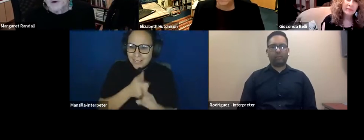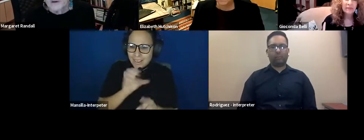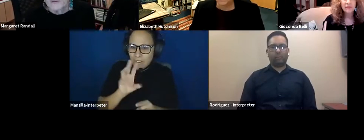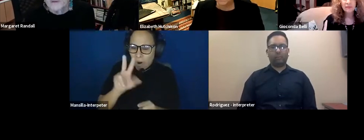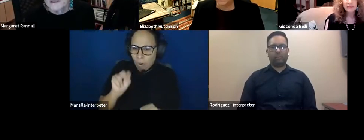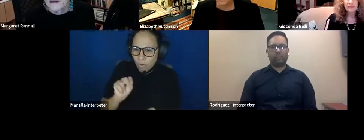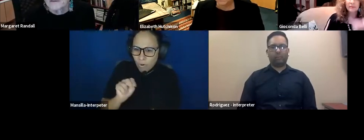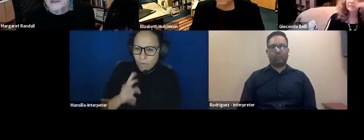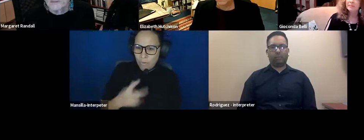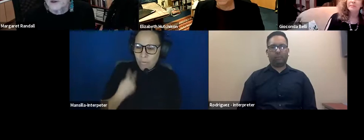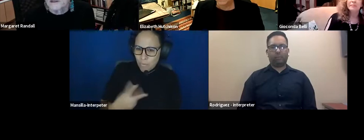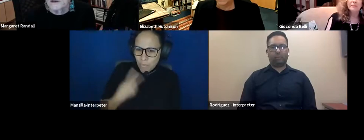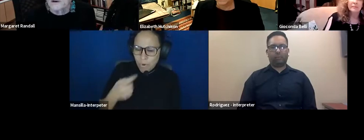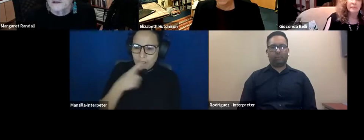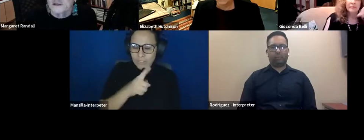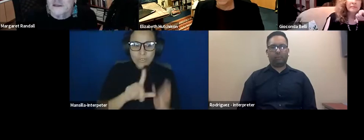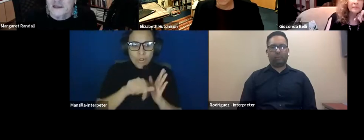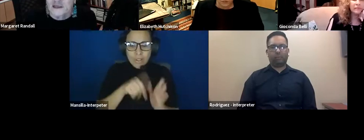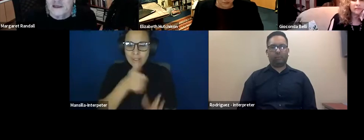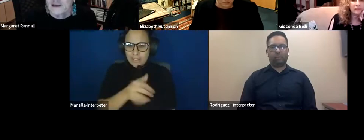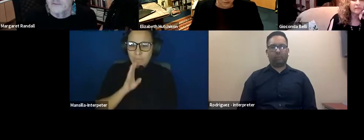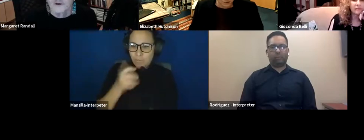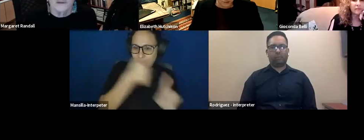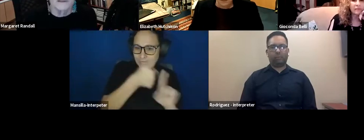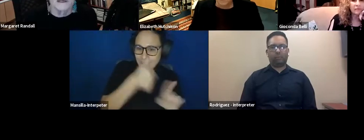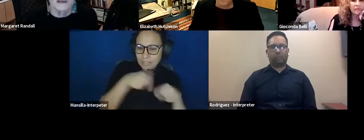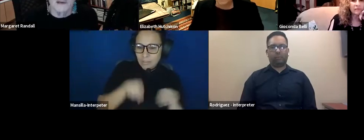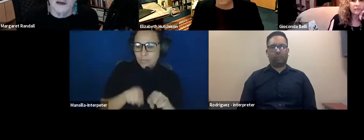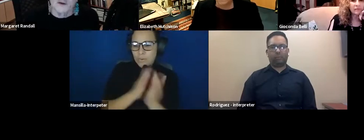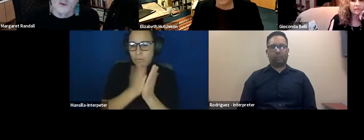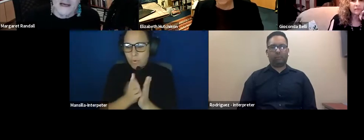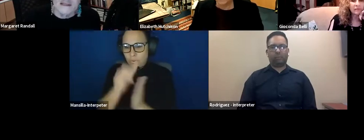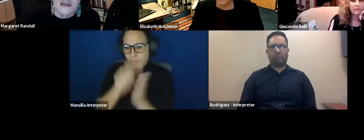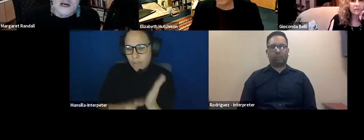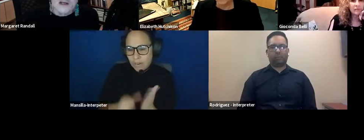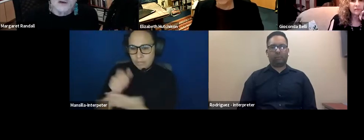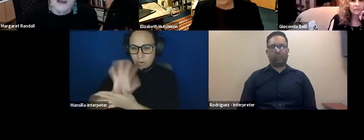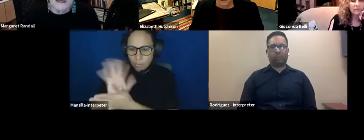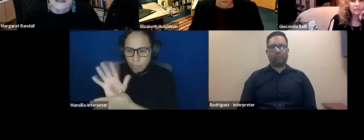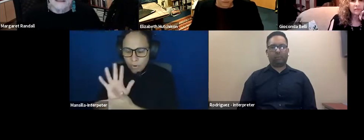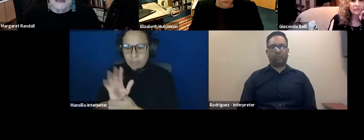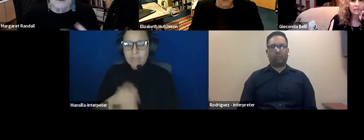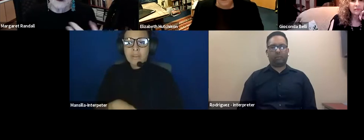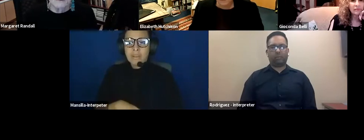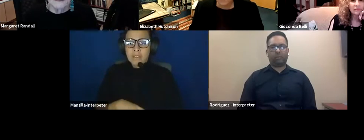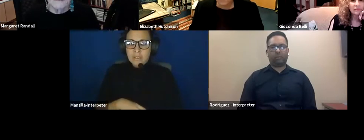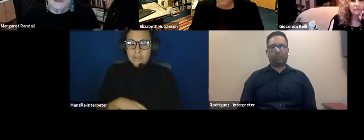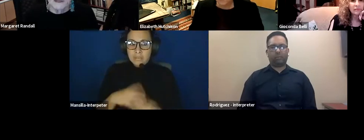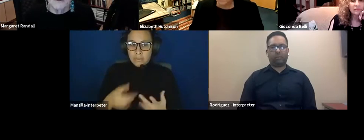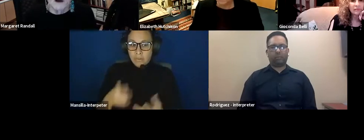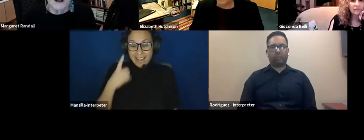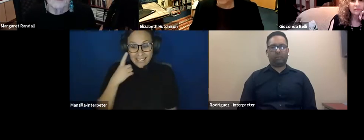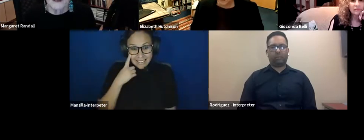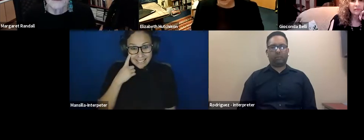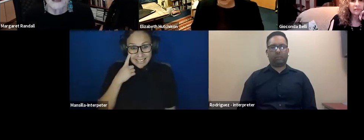have spoken for themselves in books and articles and, uh, films and in many other ways. So I think it's, it was something